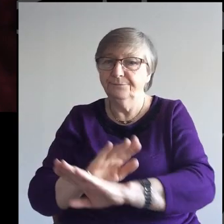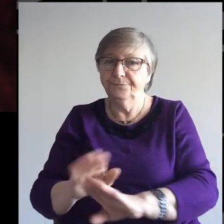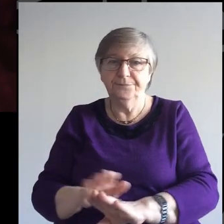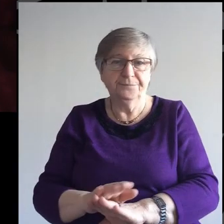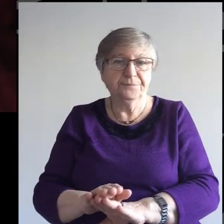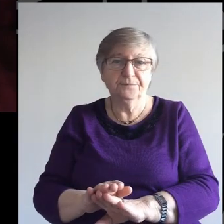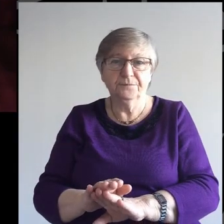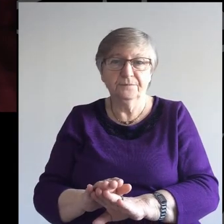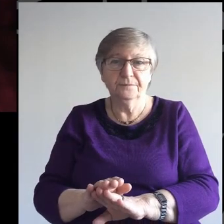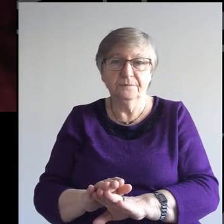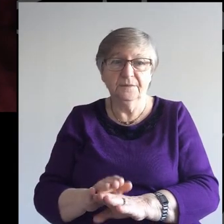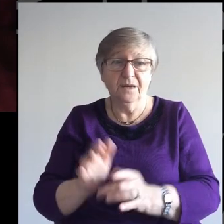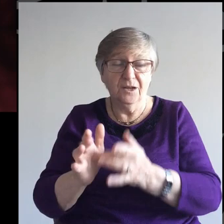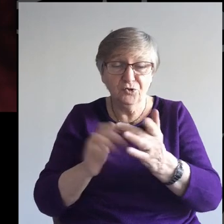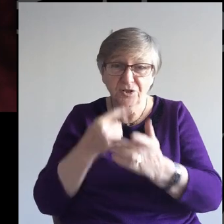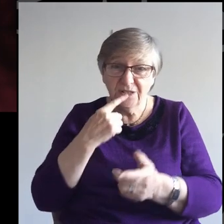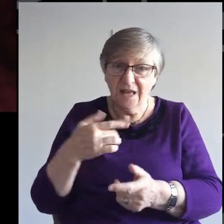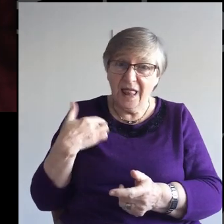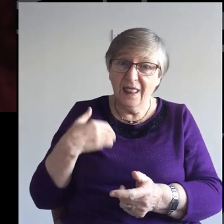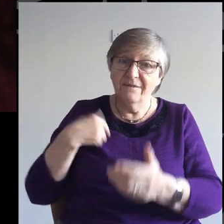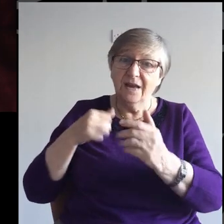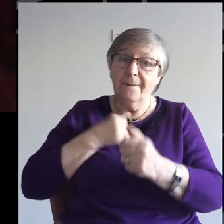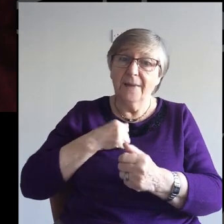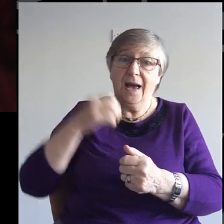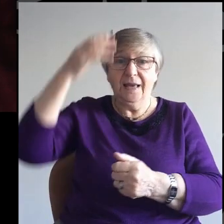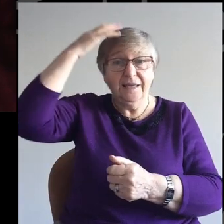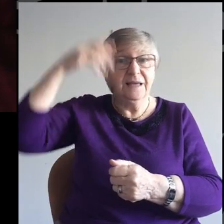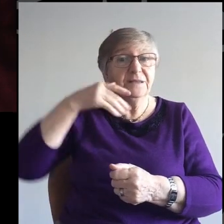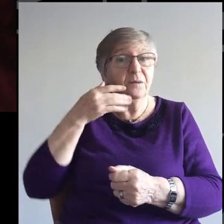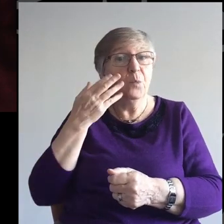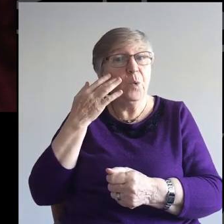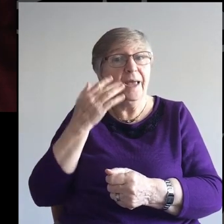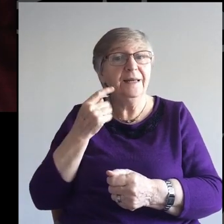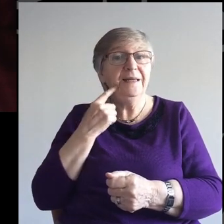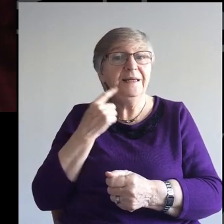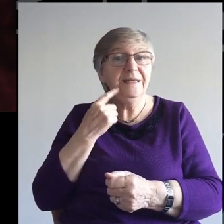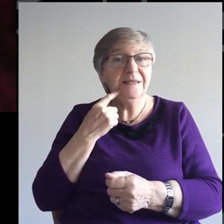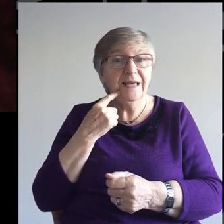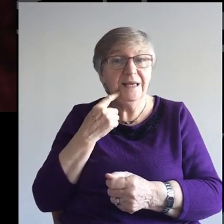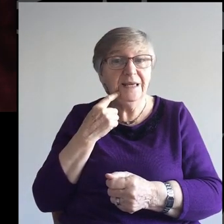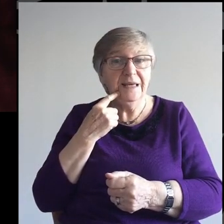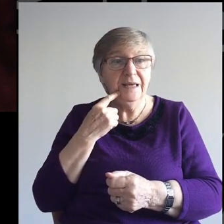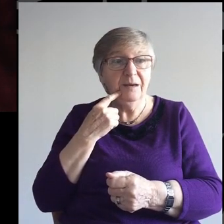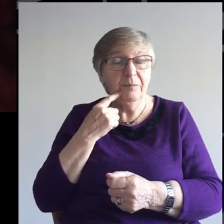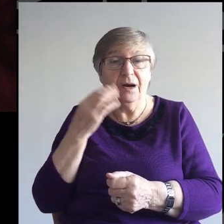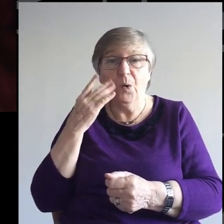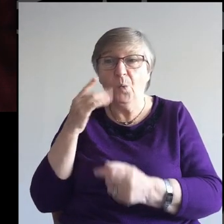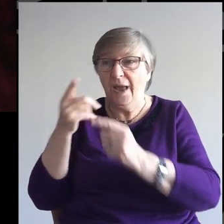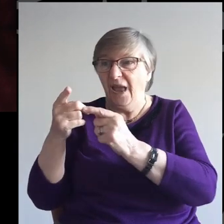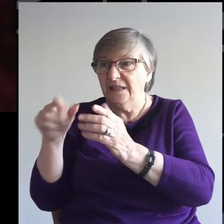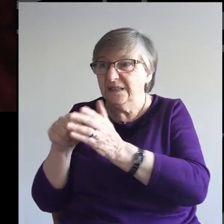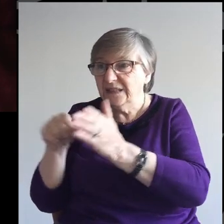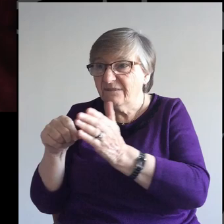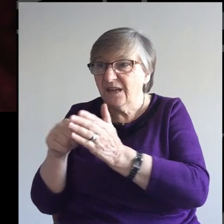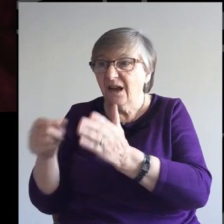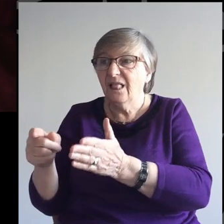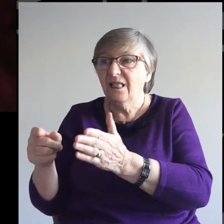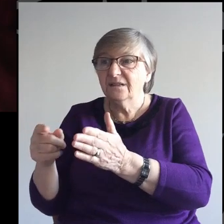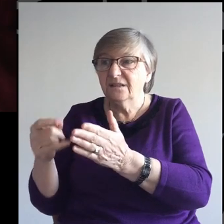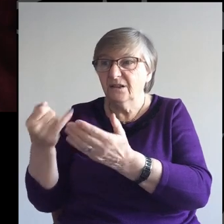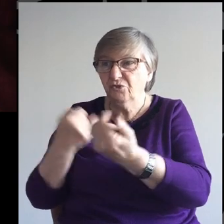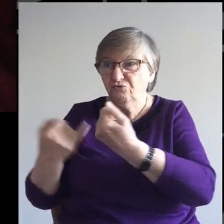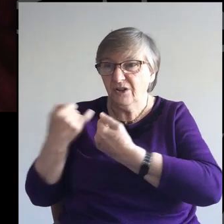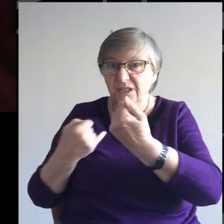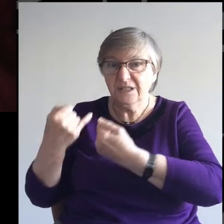Has he said, live in my kingdom when it's straightforward and easy enough and you're in the right company but as soon as people are laughing at you or criticizing